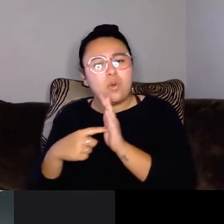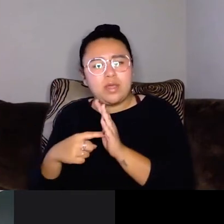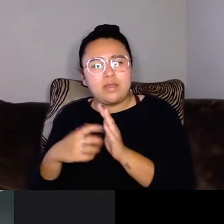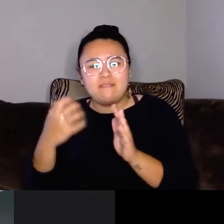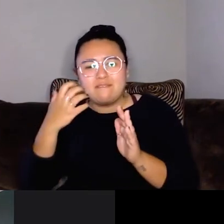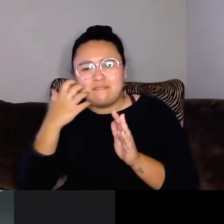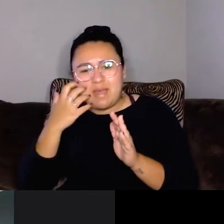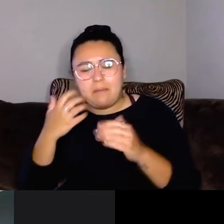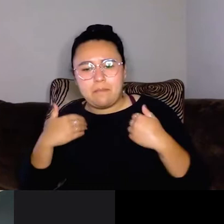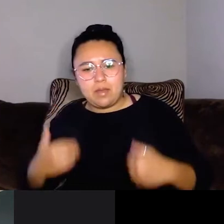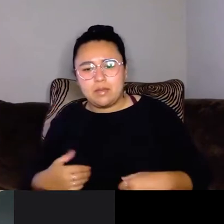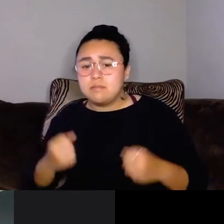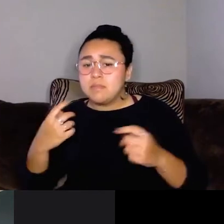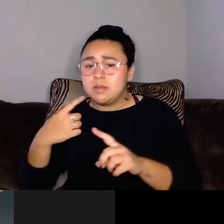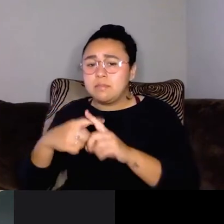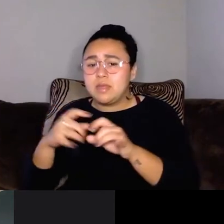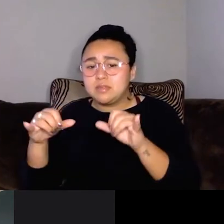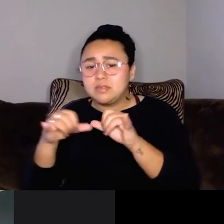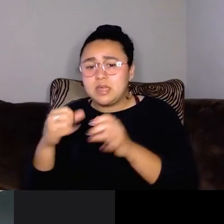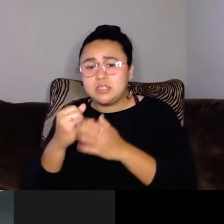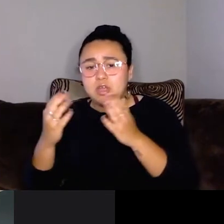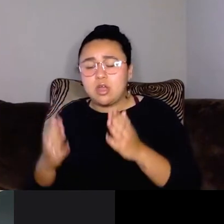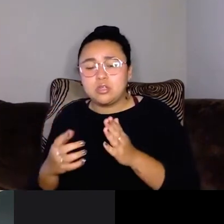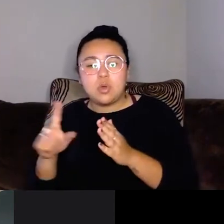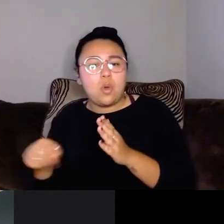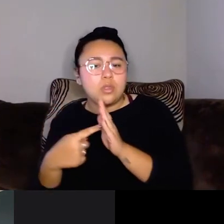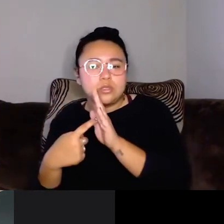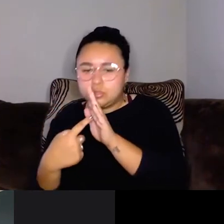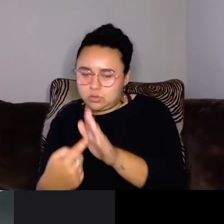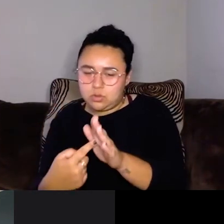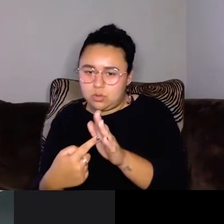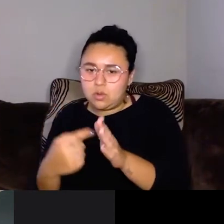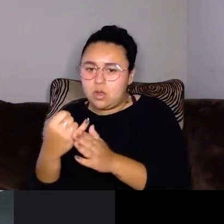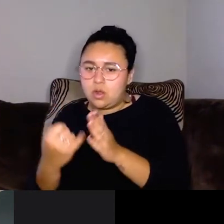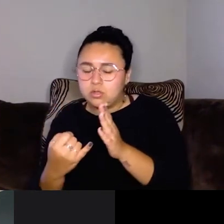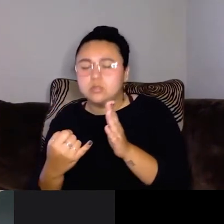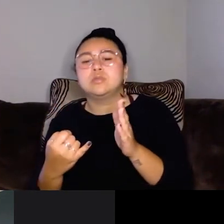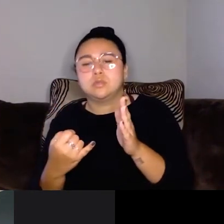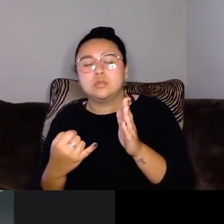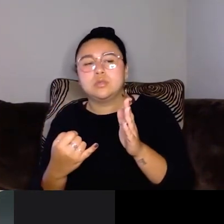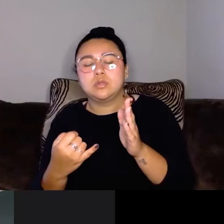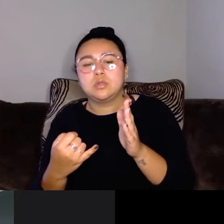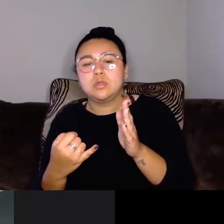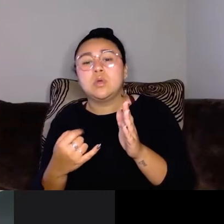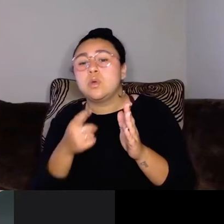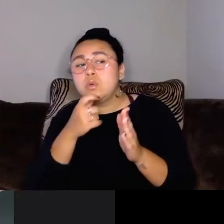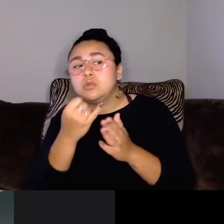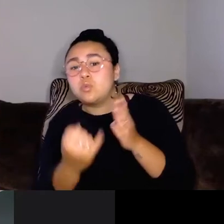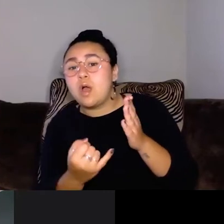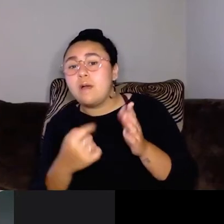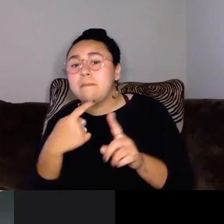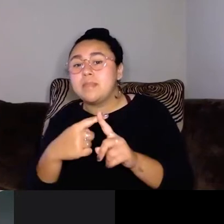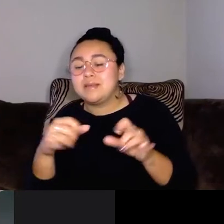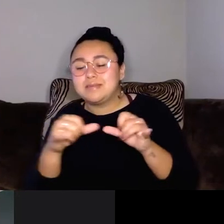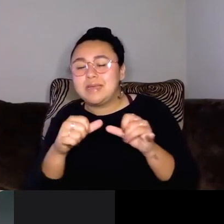uh, plus size artists only show, um, artists who depict plus size women in particular, and images